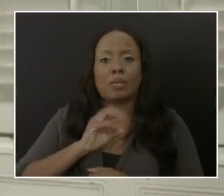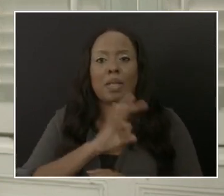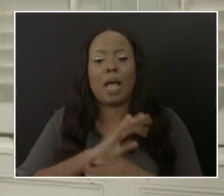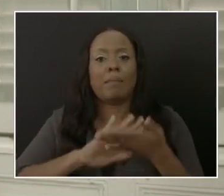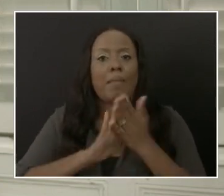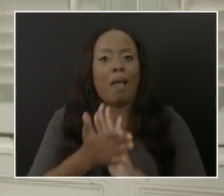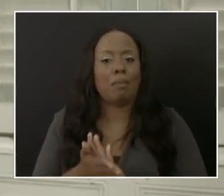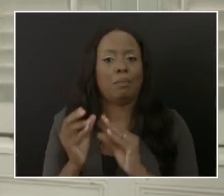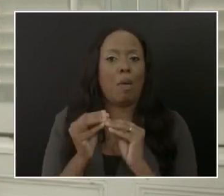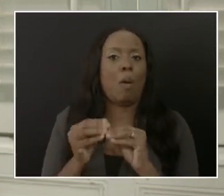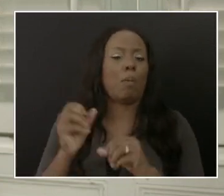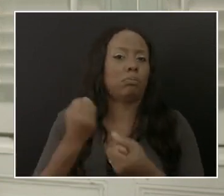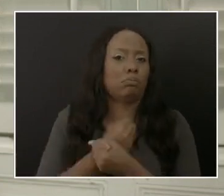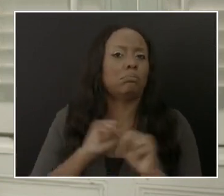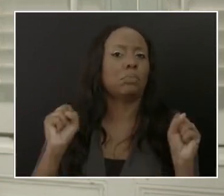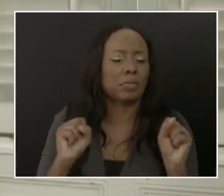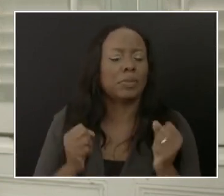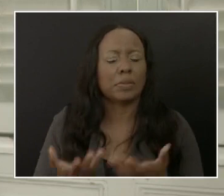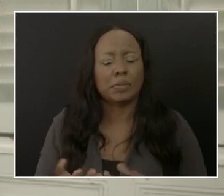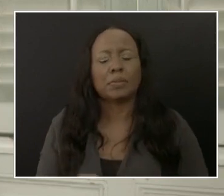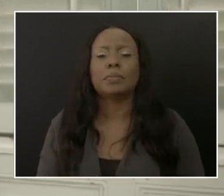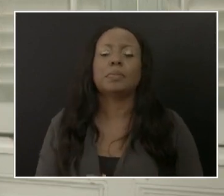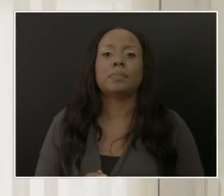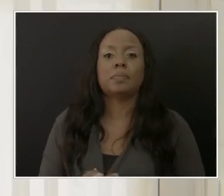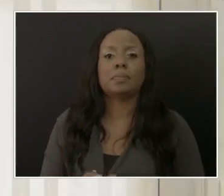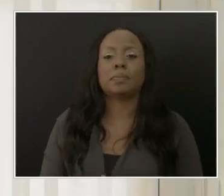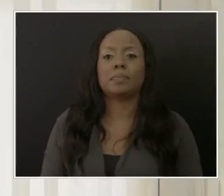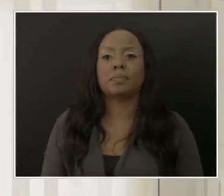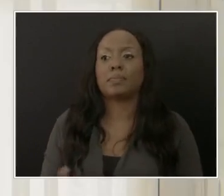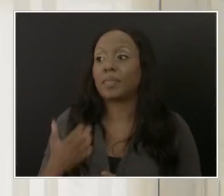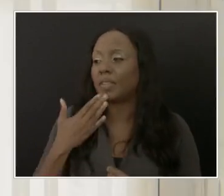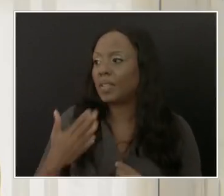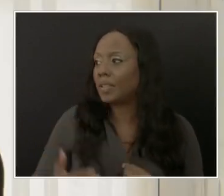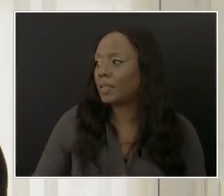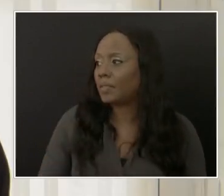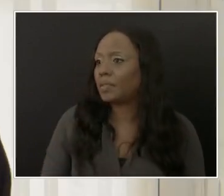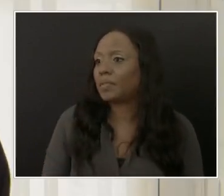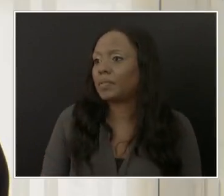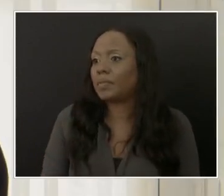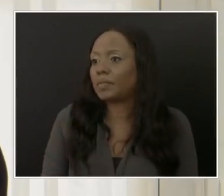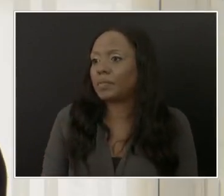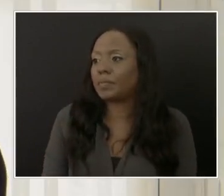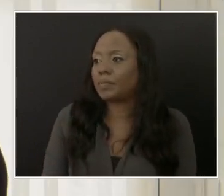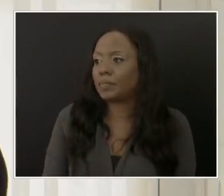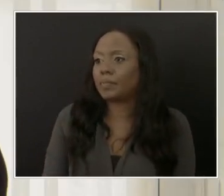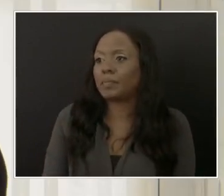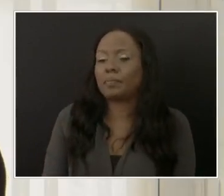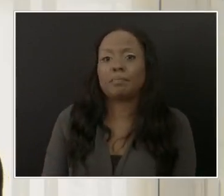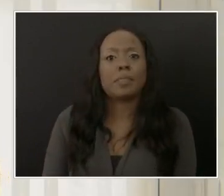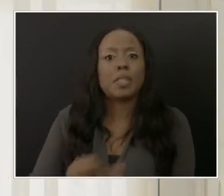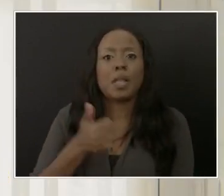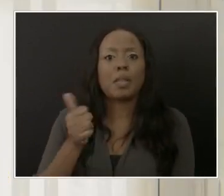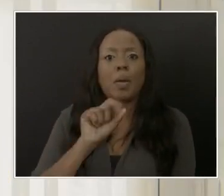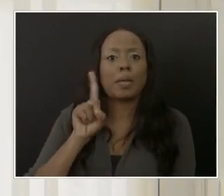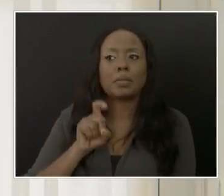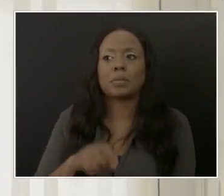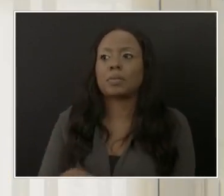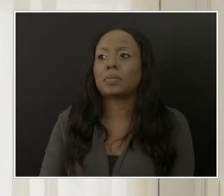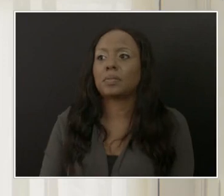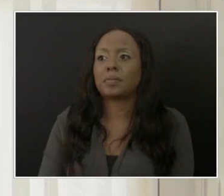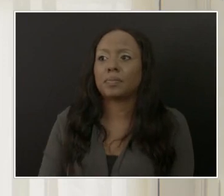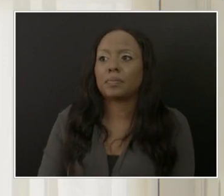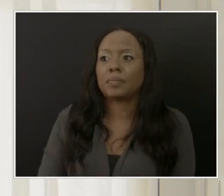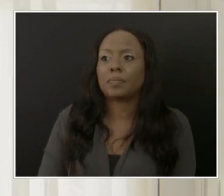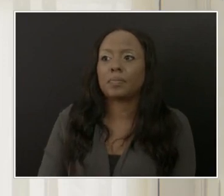public who are being served by this office. Thank you. Is there another question from the media? Yes.